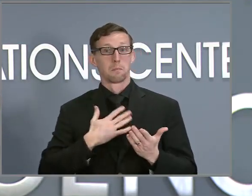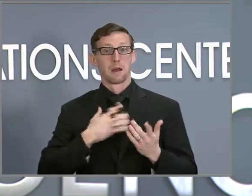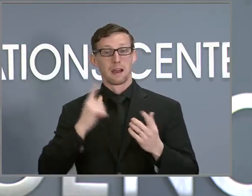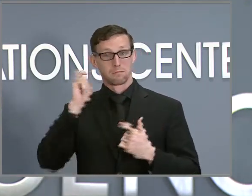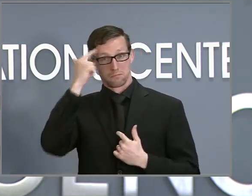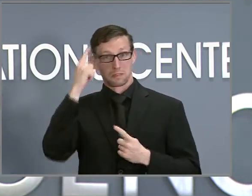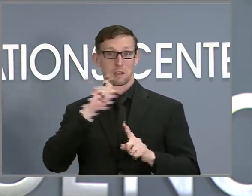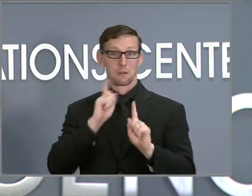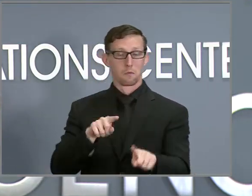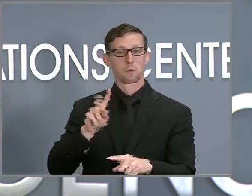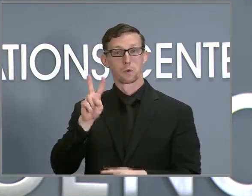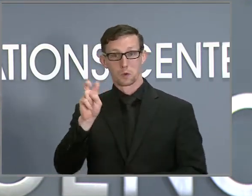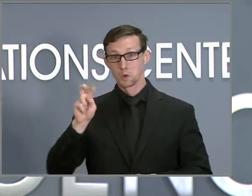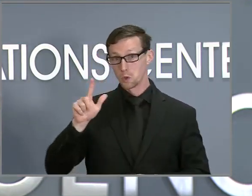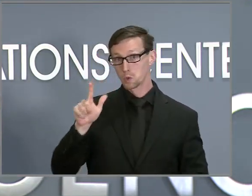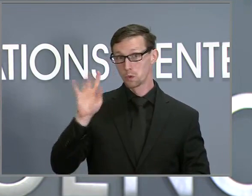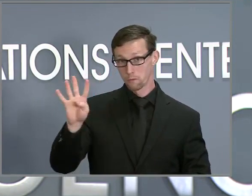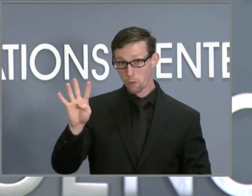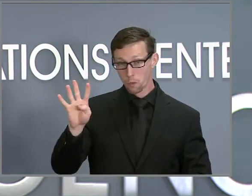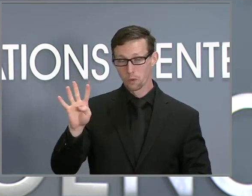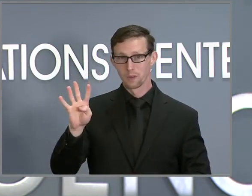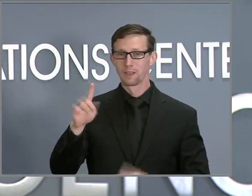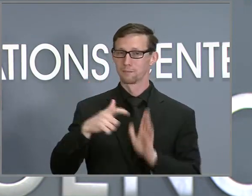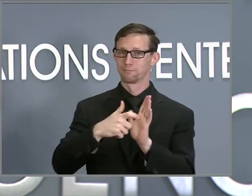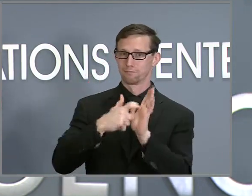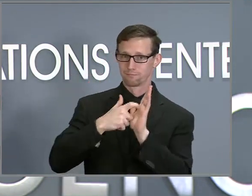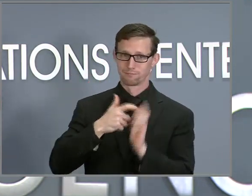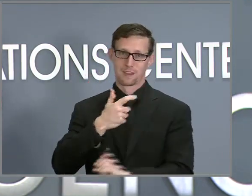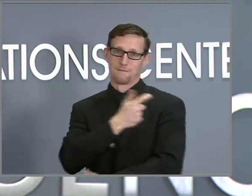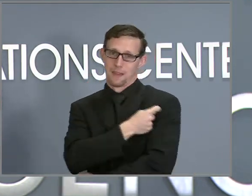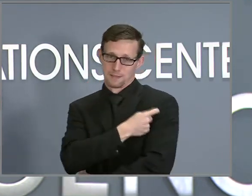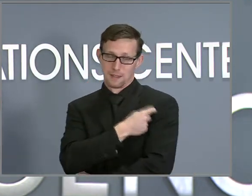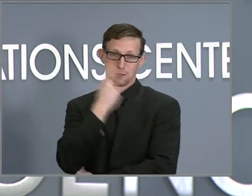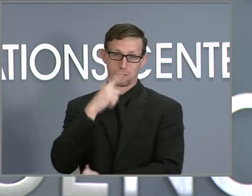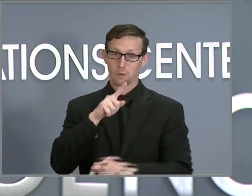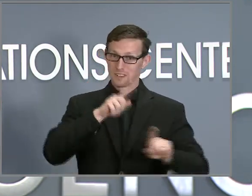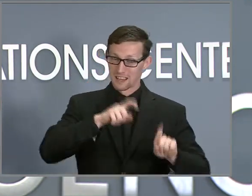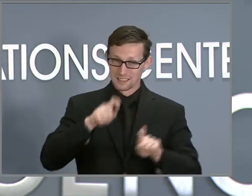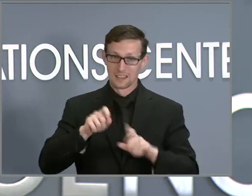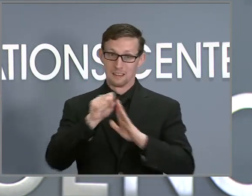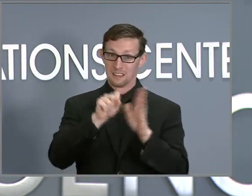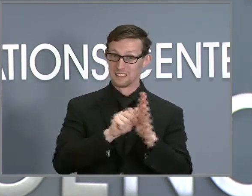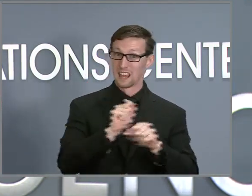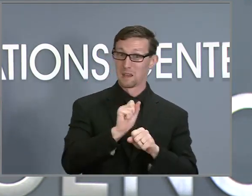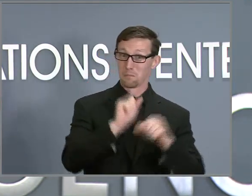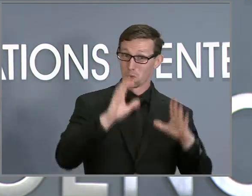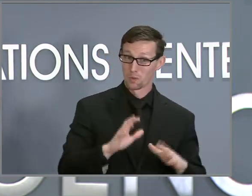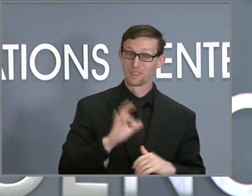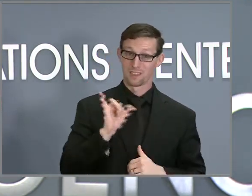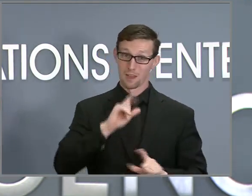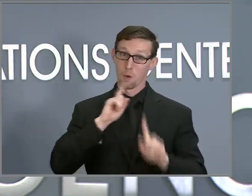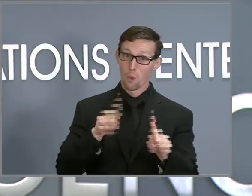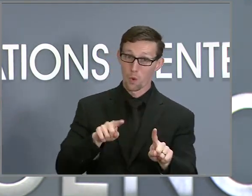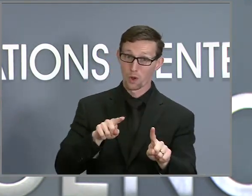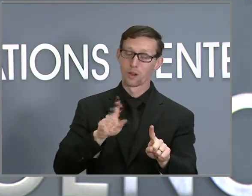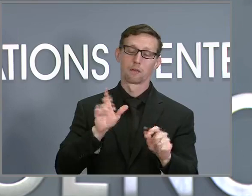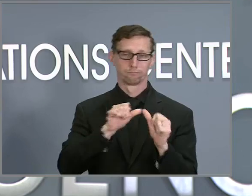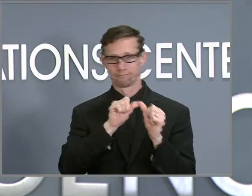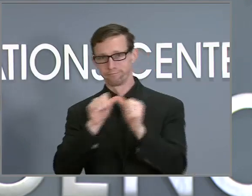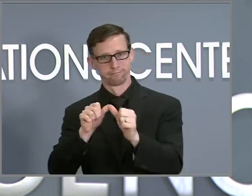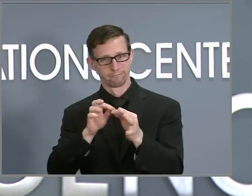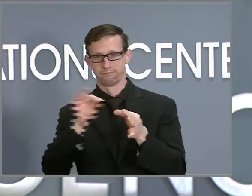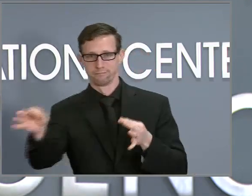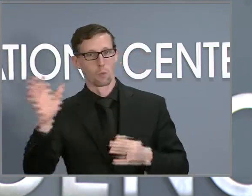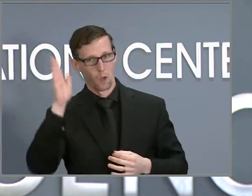224, which requires vaccinations or testing of state employees. When I extend that